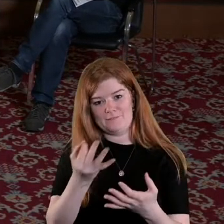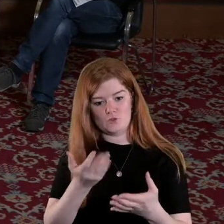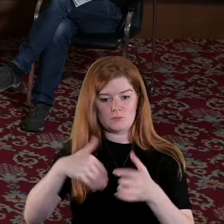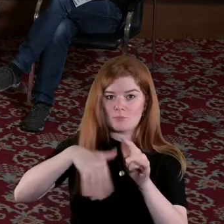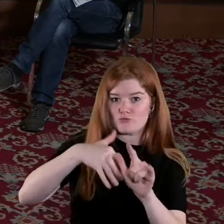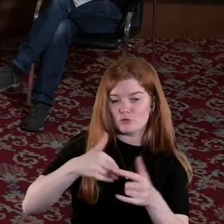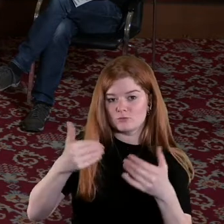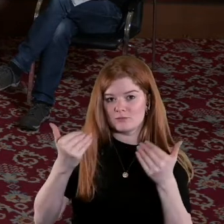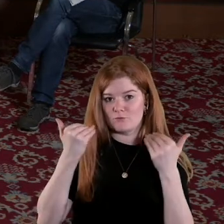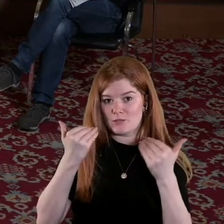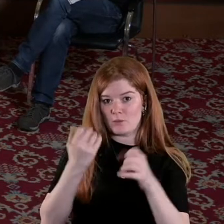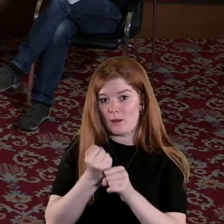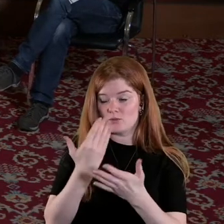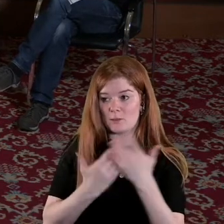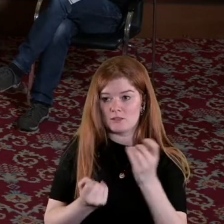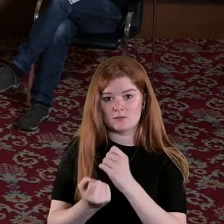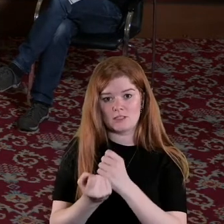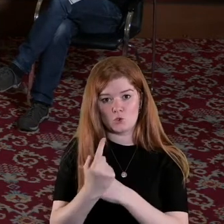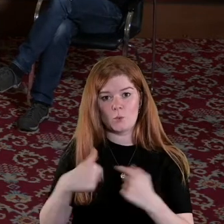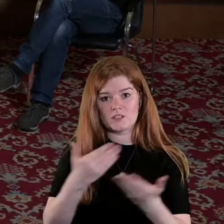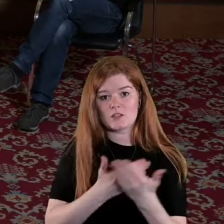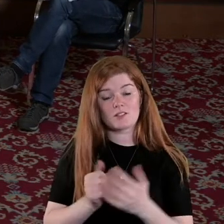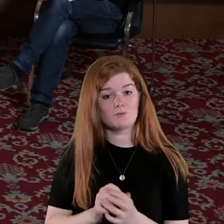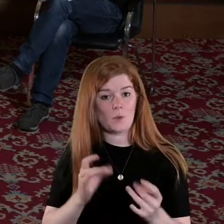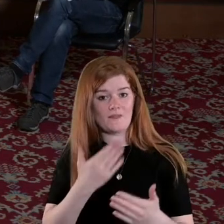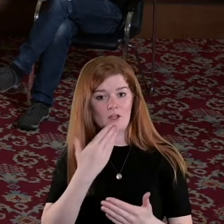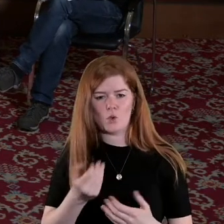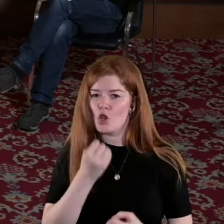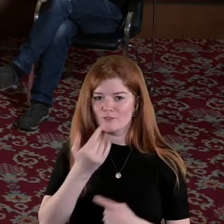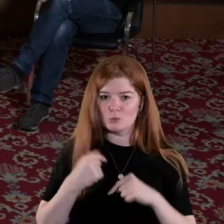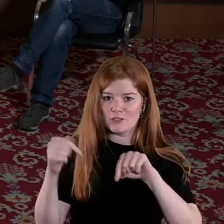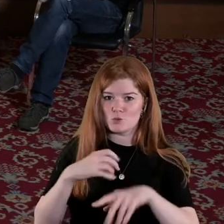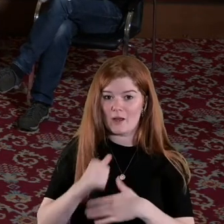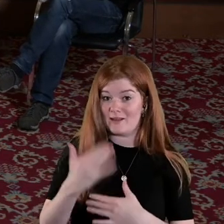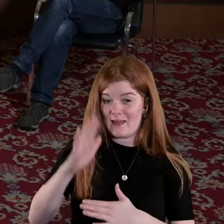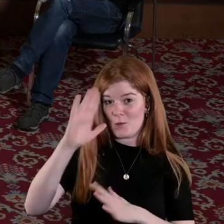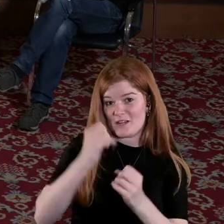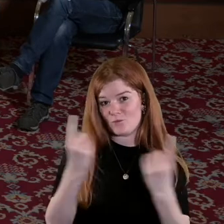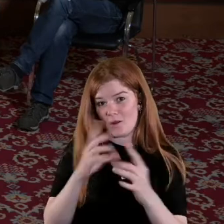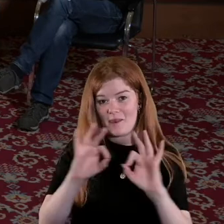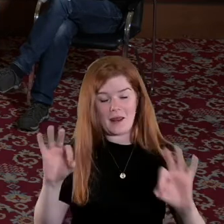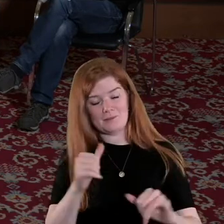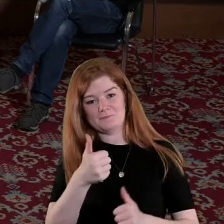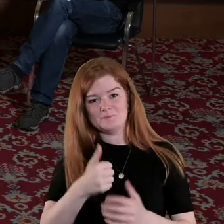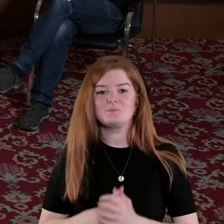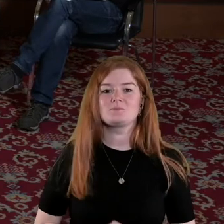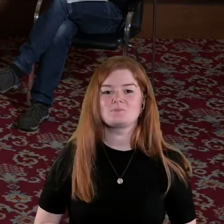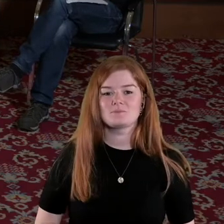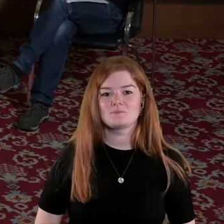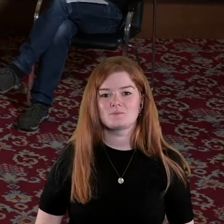some of the issues that we're discussing Thank you So it's lovely to be here and hello to everybody online as well in this